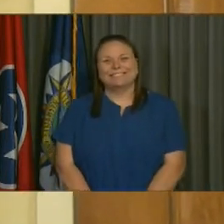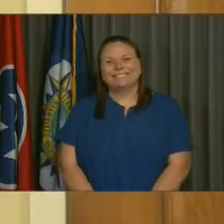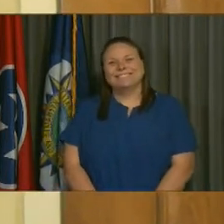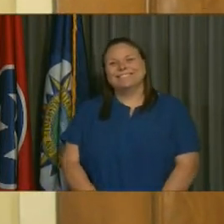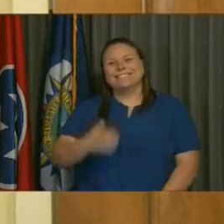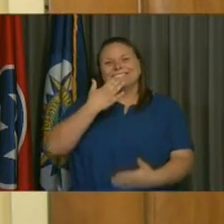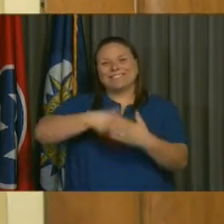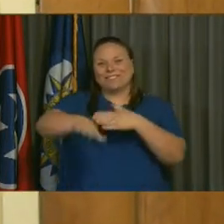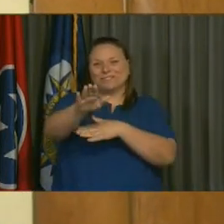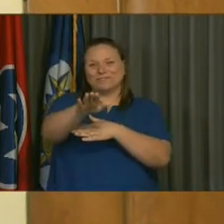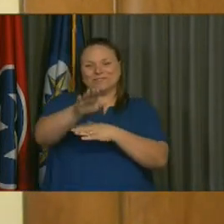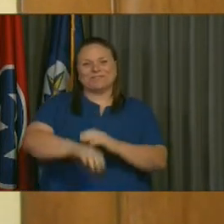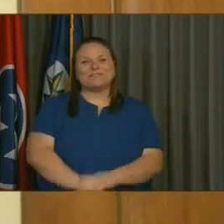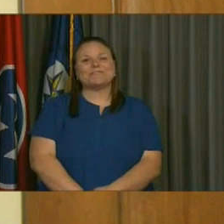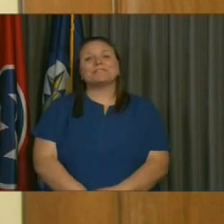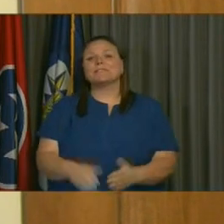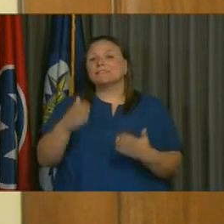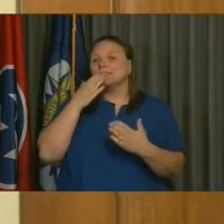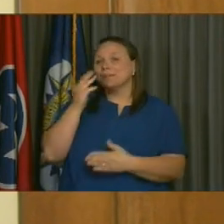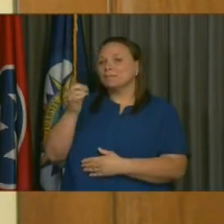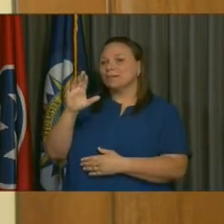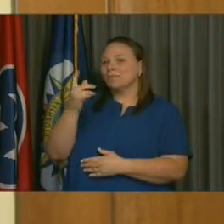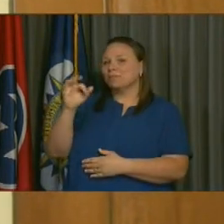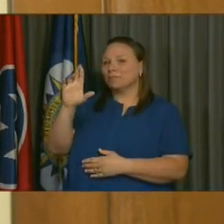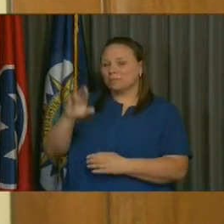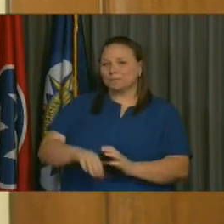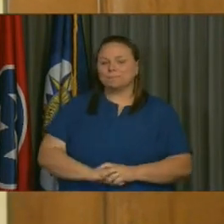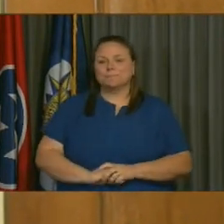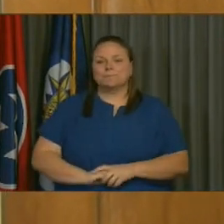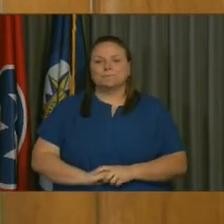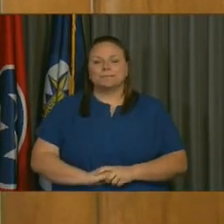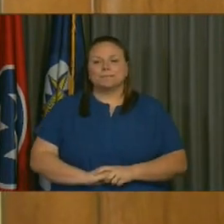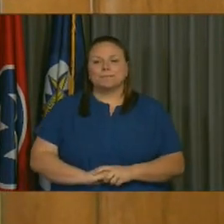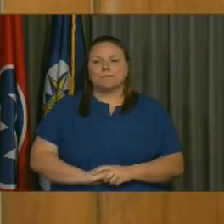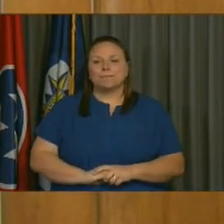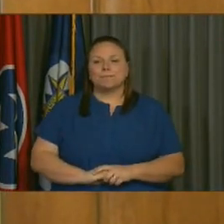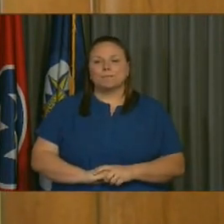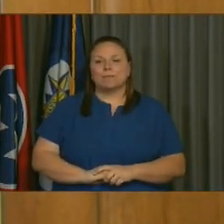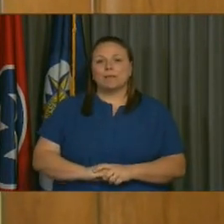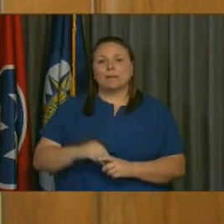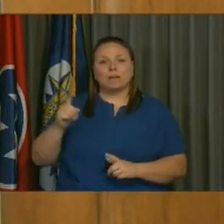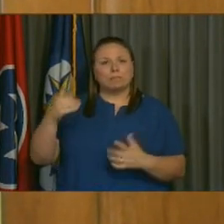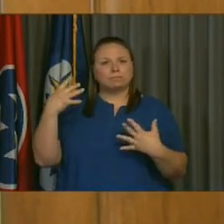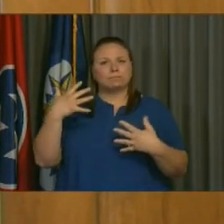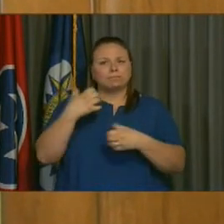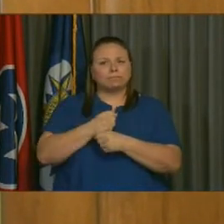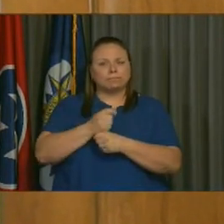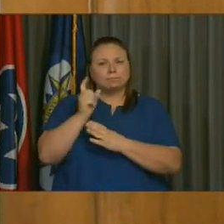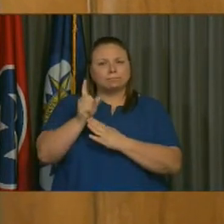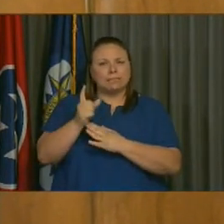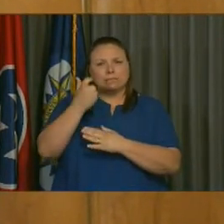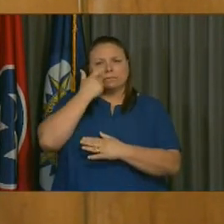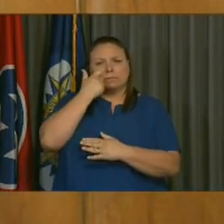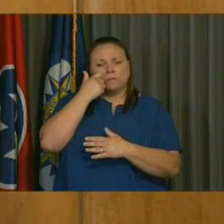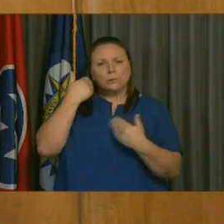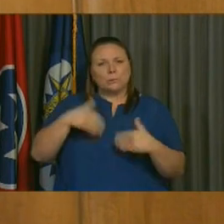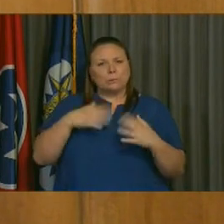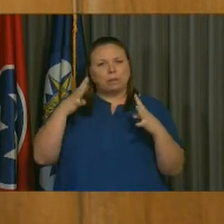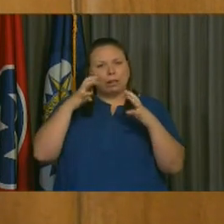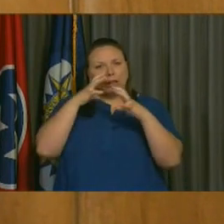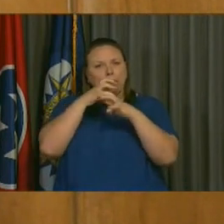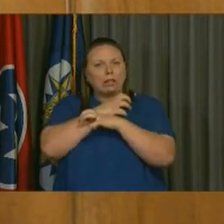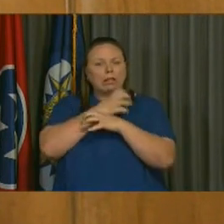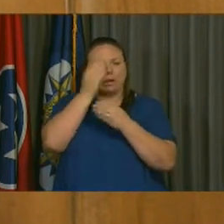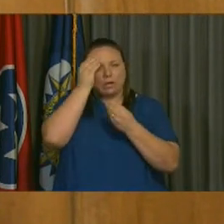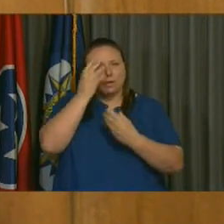Good afternoon. Thank you, Mayor Cooper. I think Mayor Cooper summed up a moment ago the complexity of the